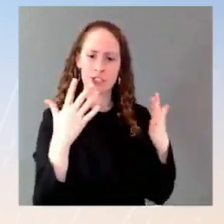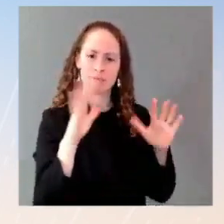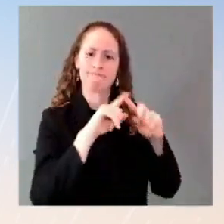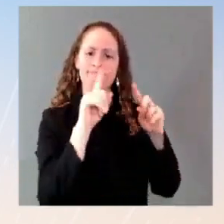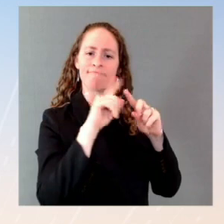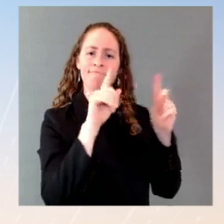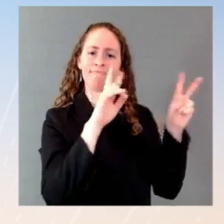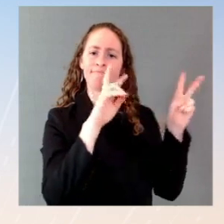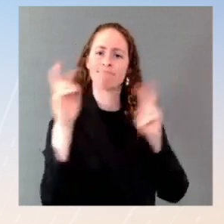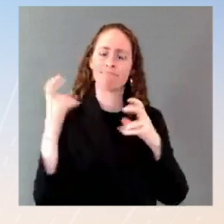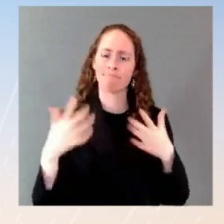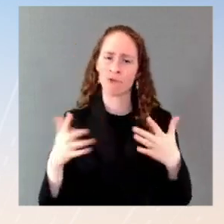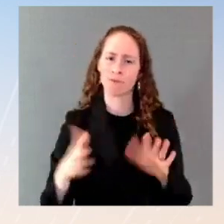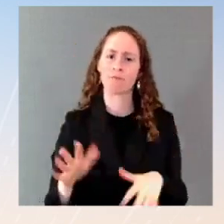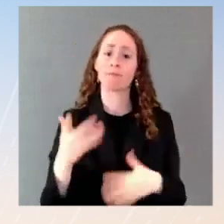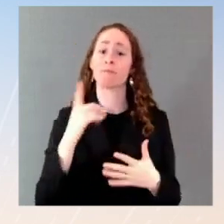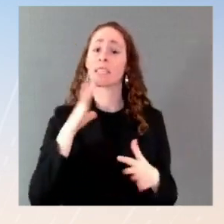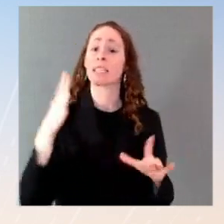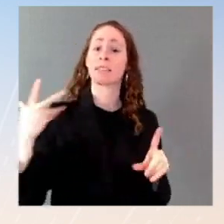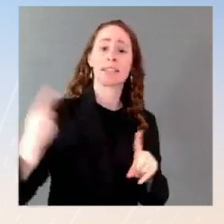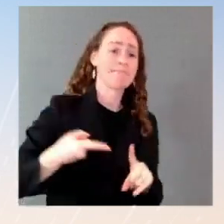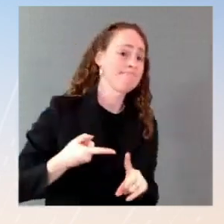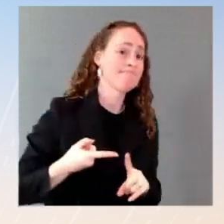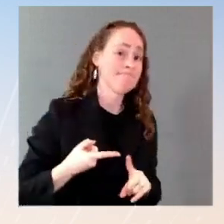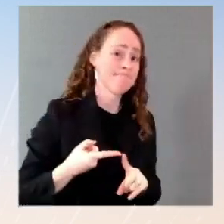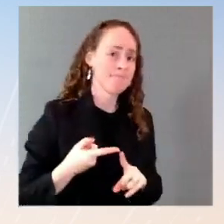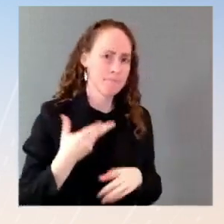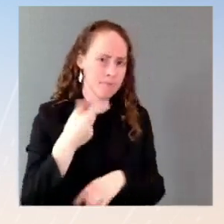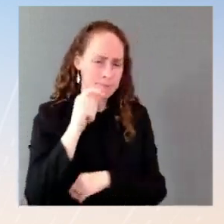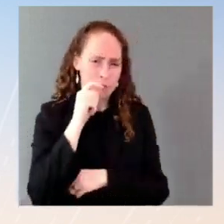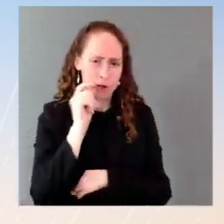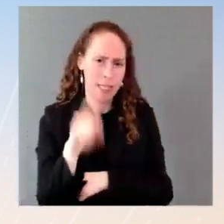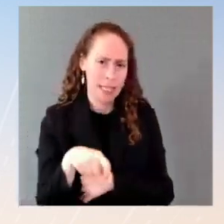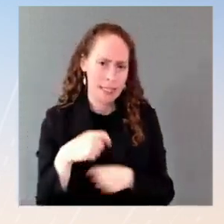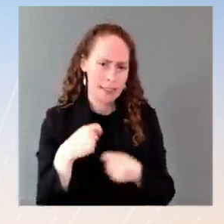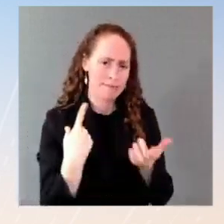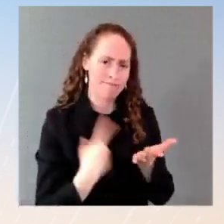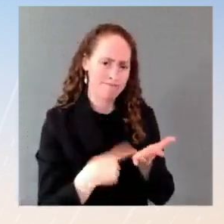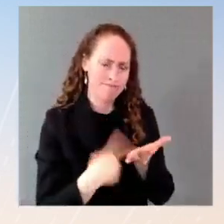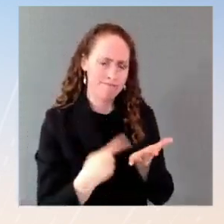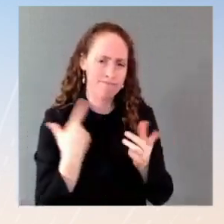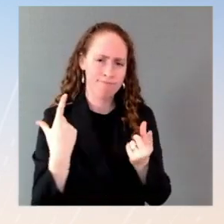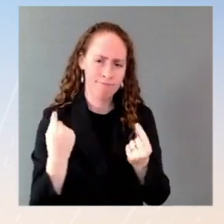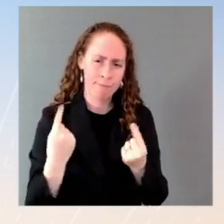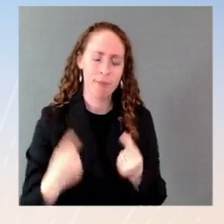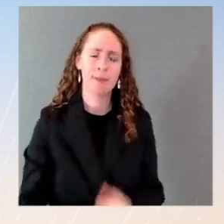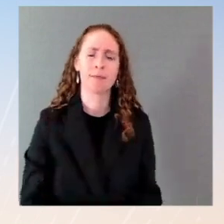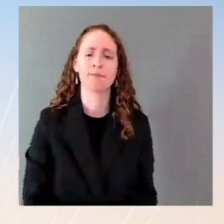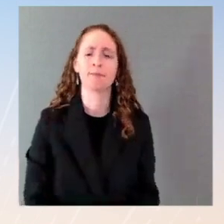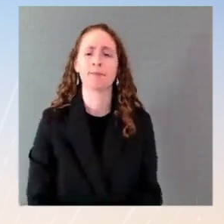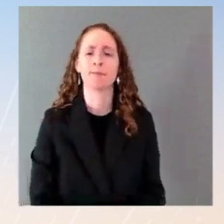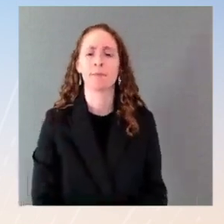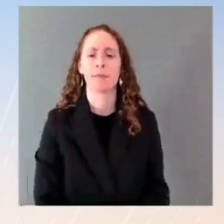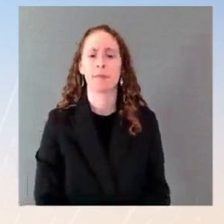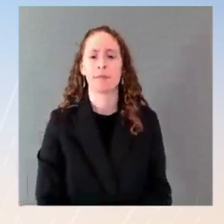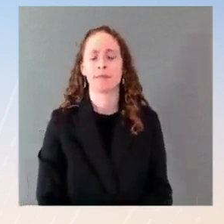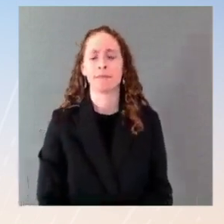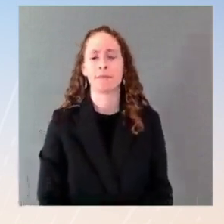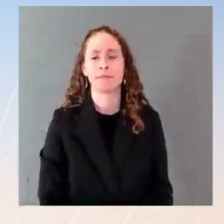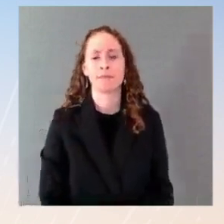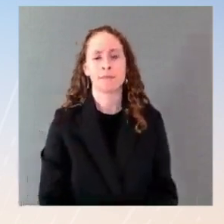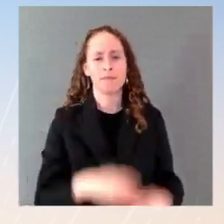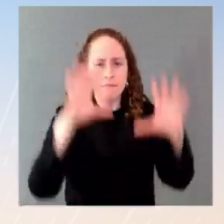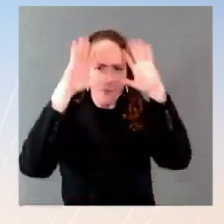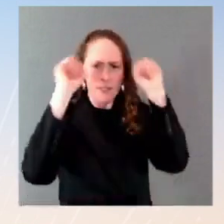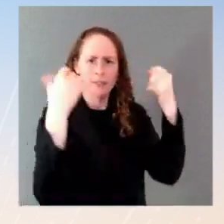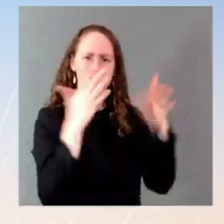as he always is. He reiterated America's support for Ukraine's sovereignty and territorial integrity. He told President Putin